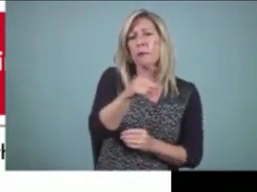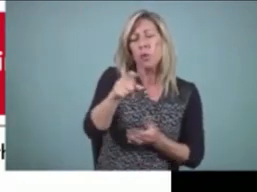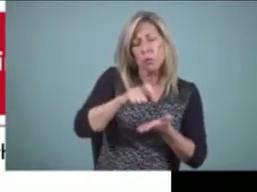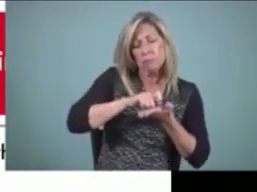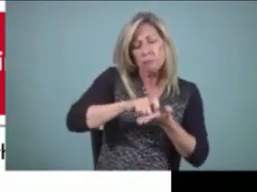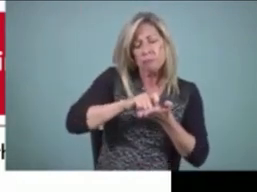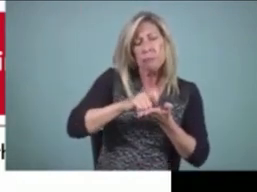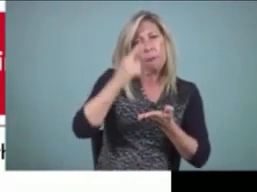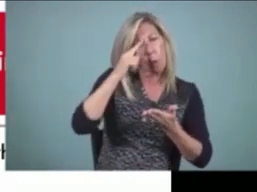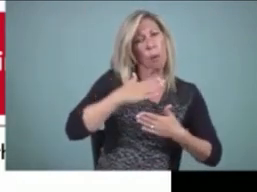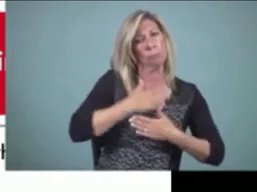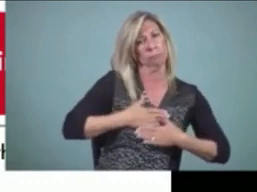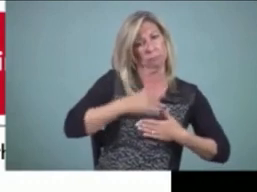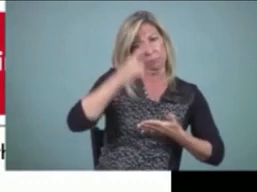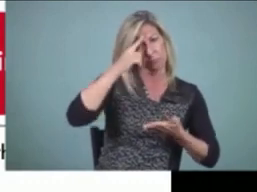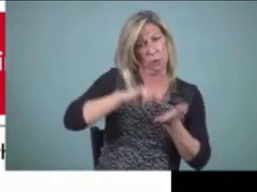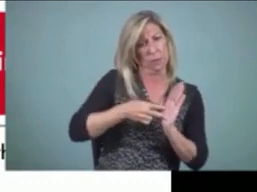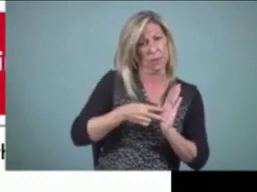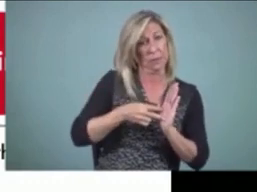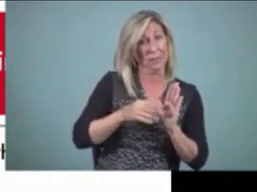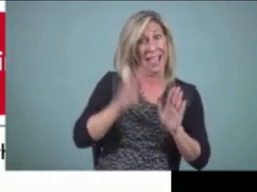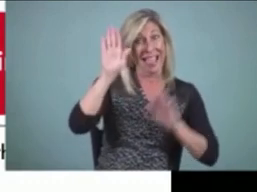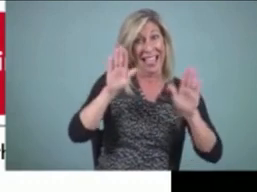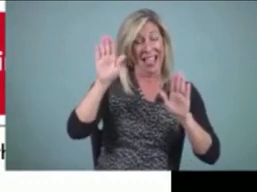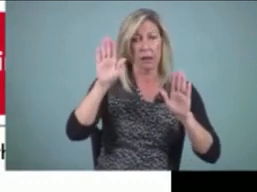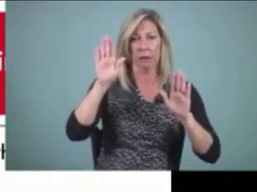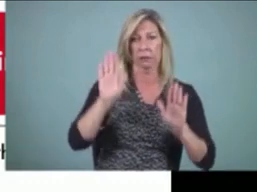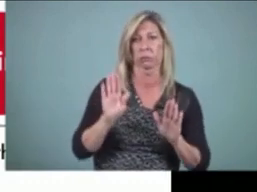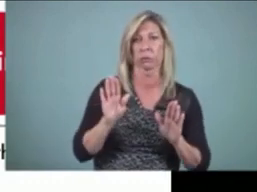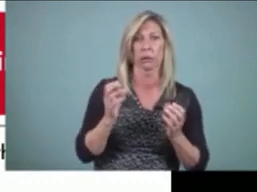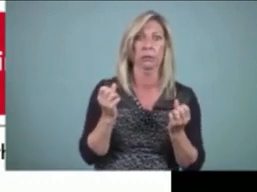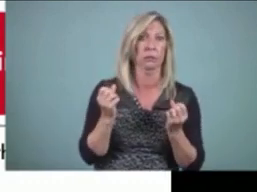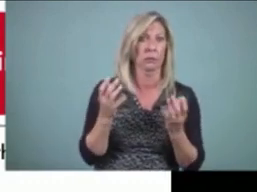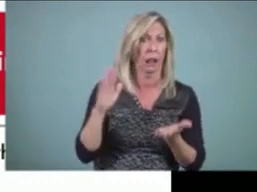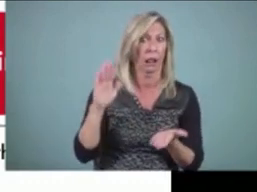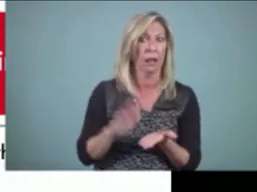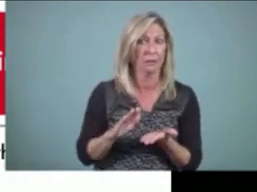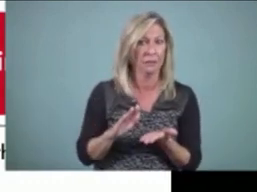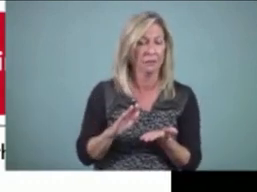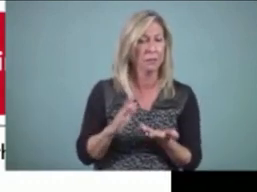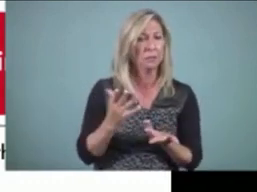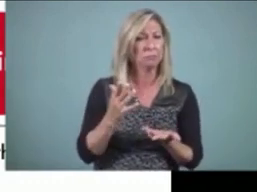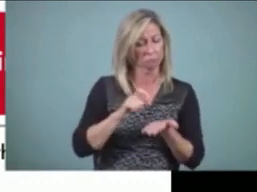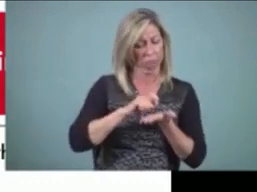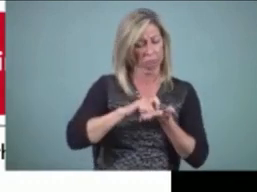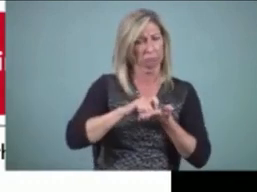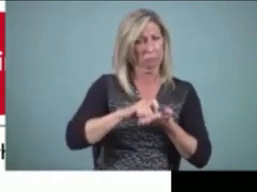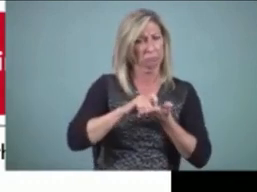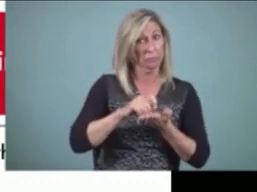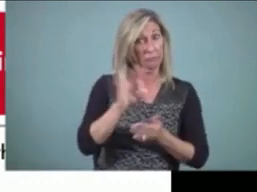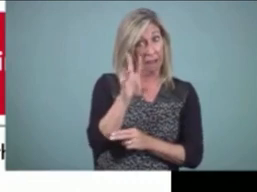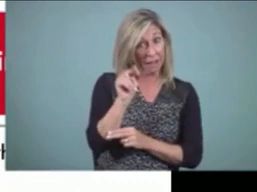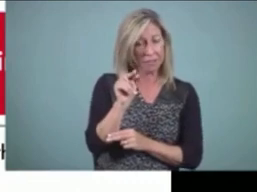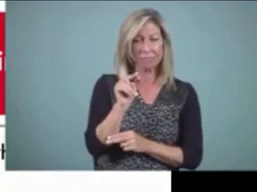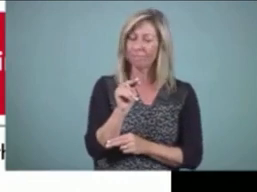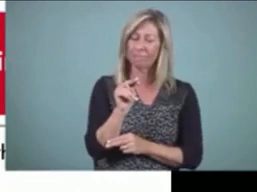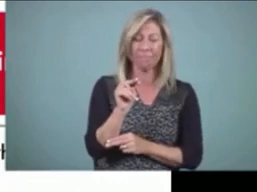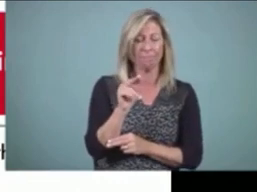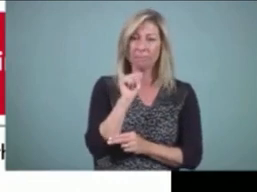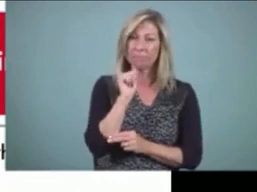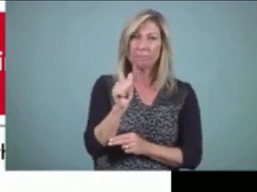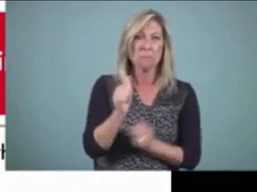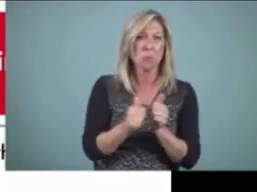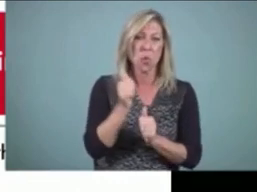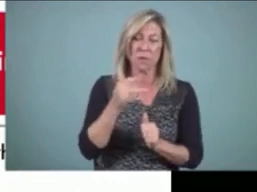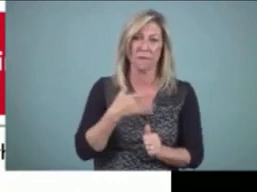air. Most of us don't see writing as fun. Even though I've just said it's very powerful and necessary, we don't see it as fun. It's